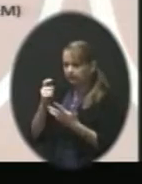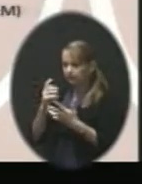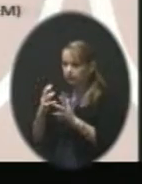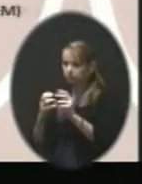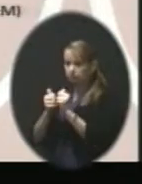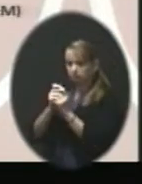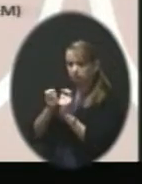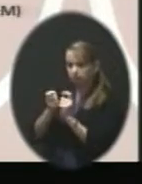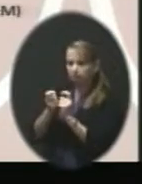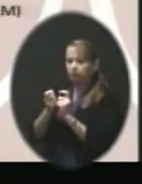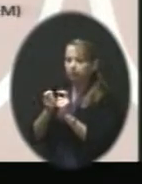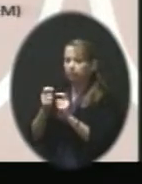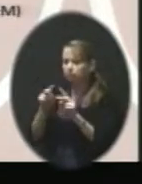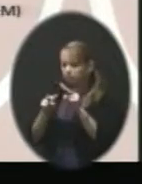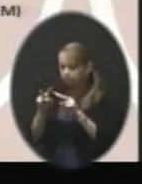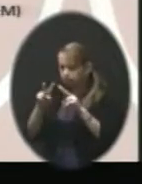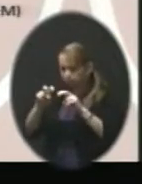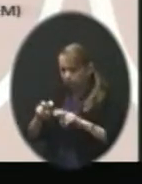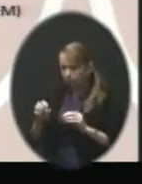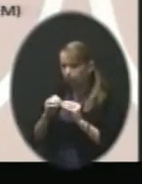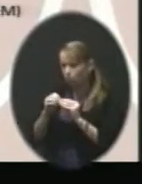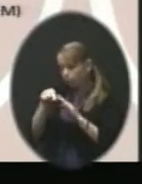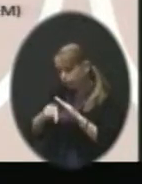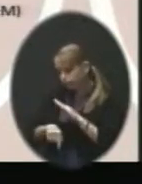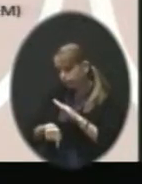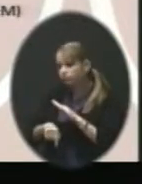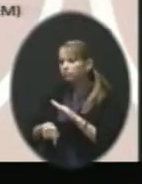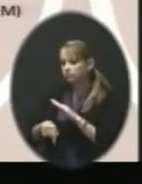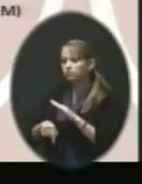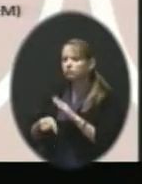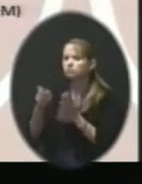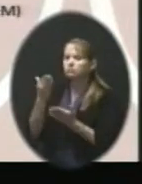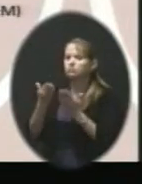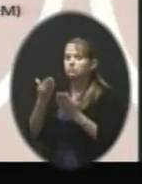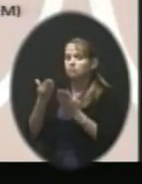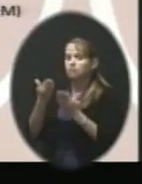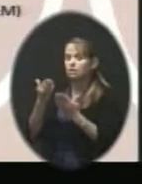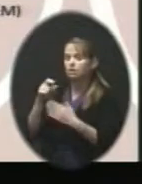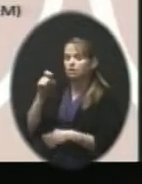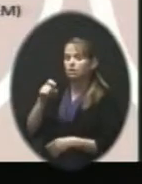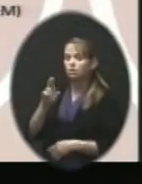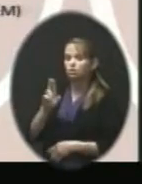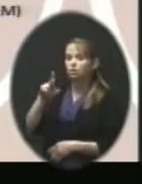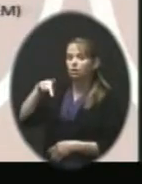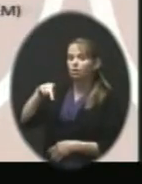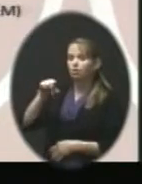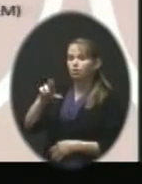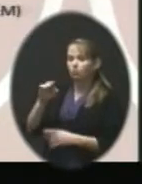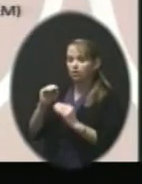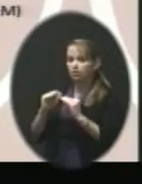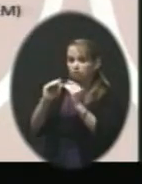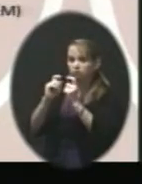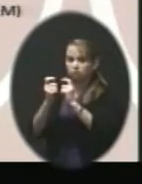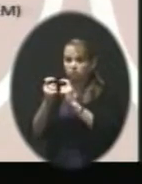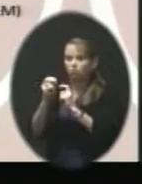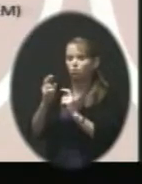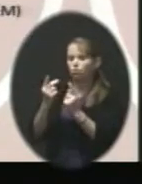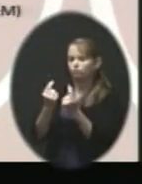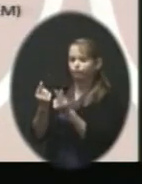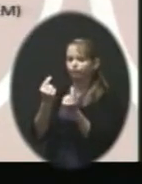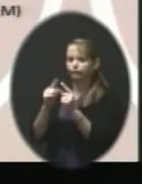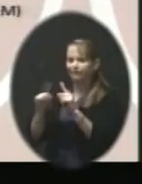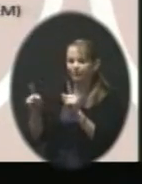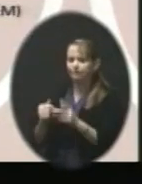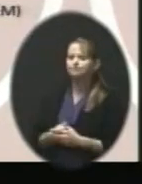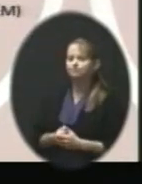take a harder look at, maybe we need to upgrade or maybe we need to do things differently. The